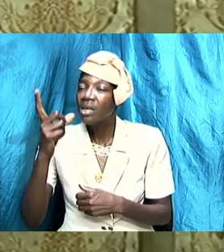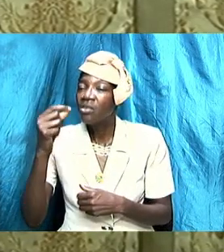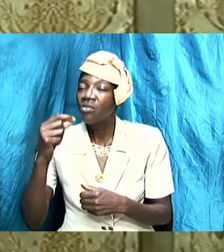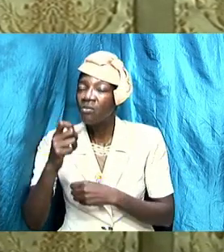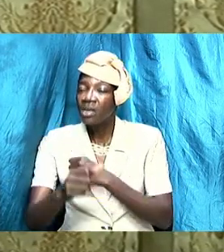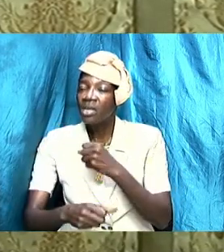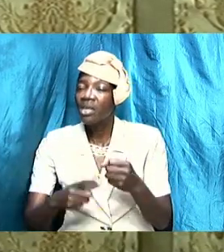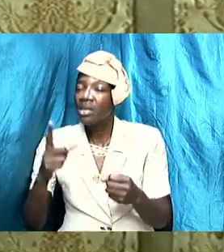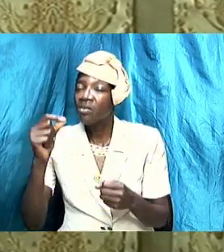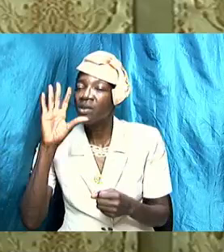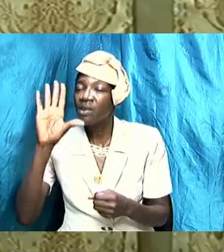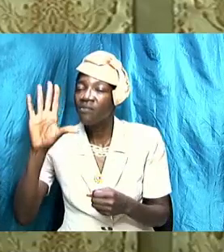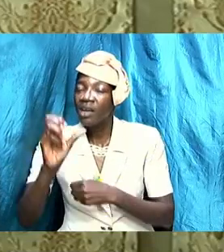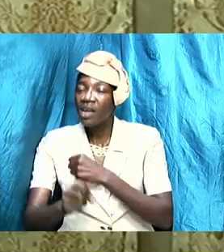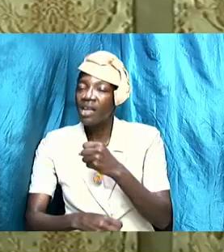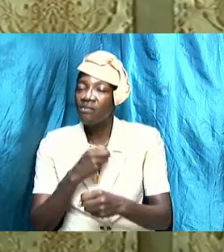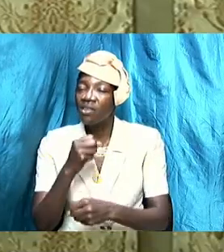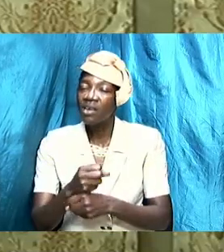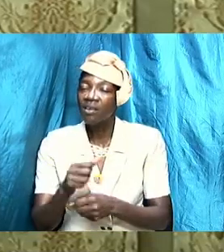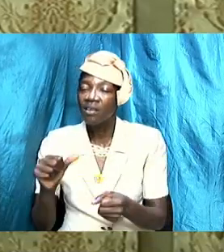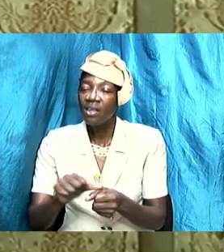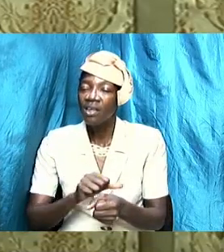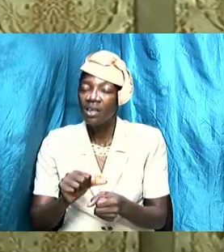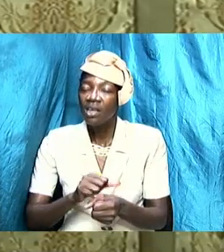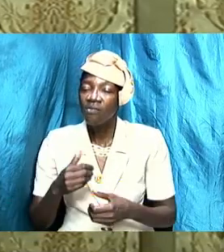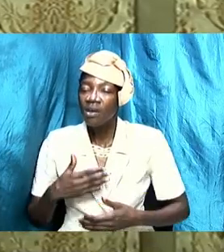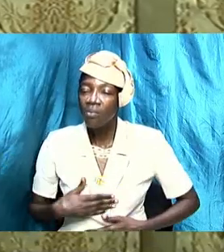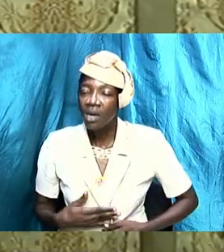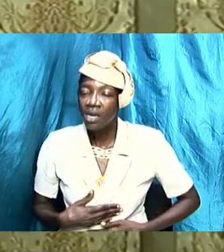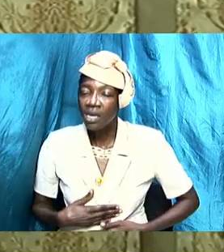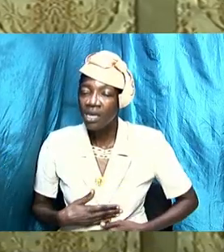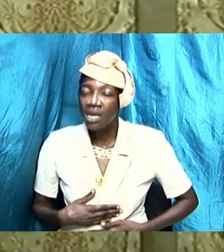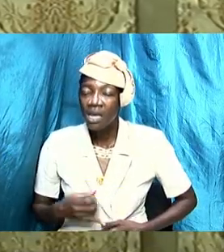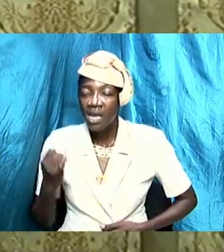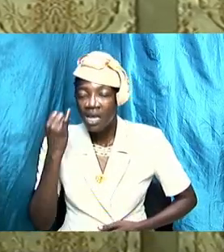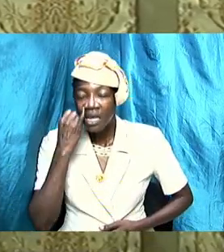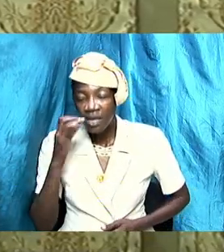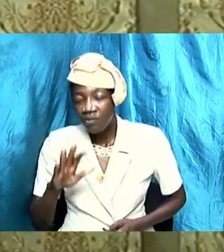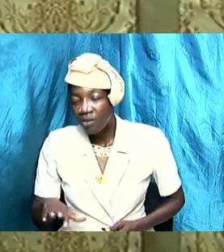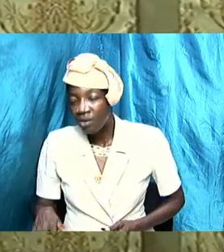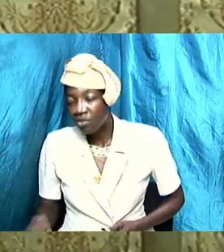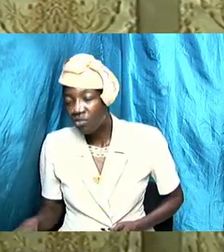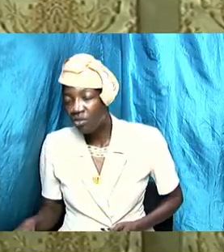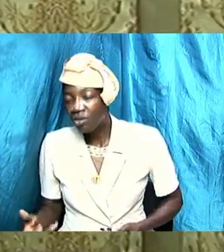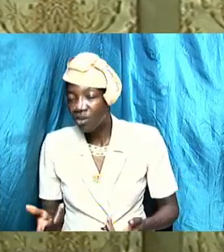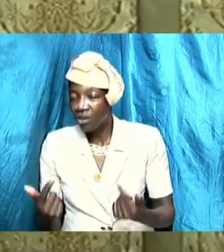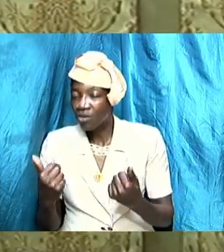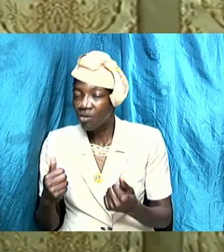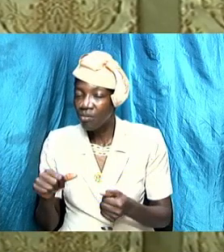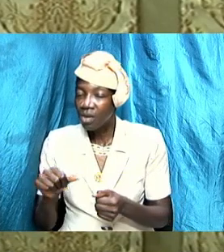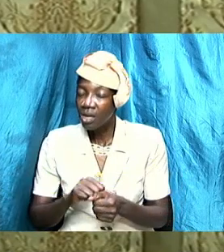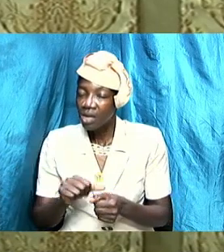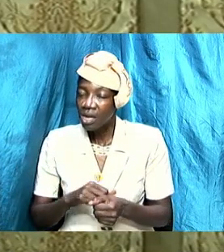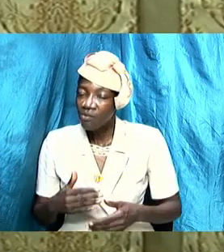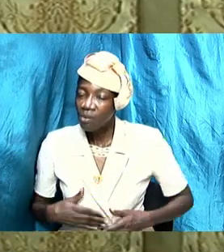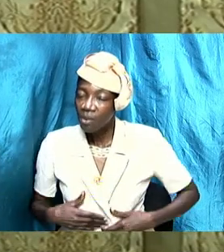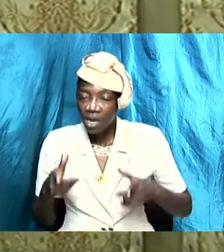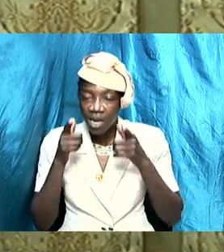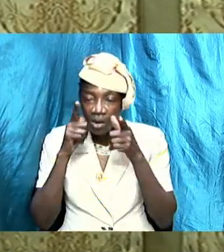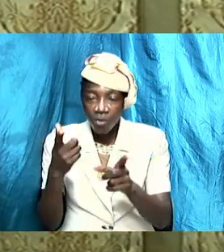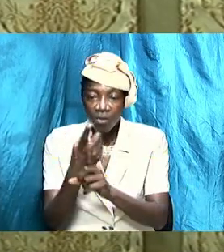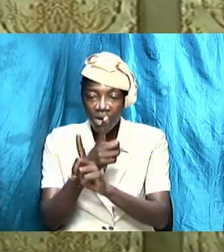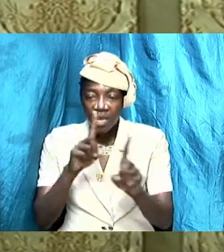25 years everybody worse if children come everybody tend to look different